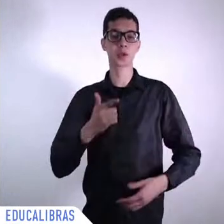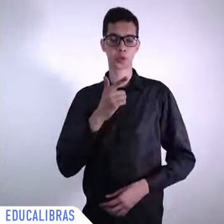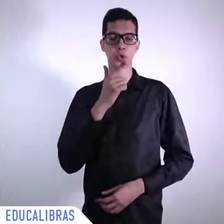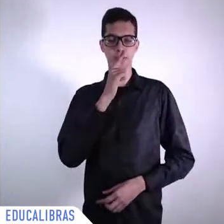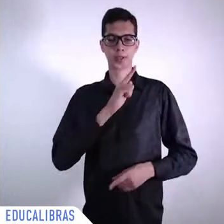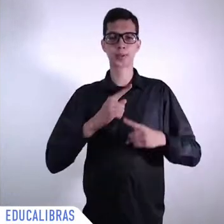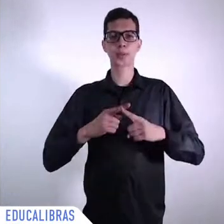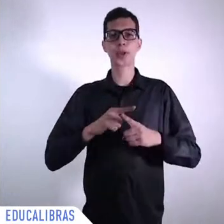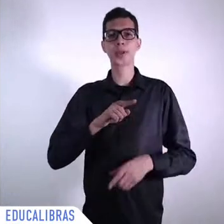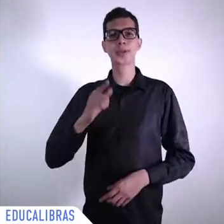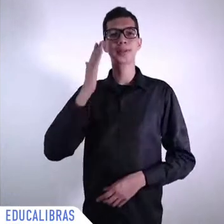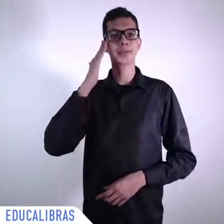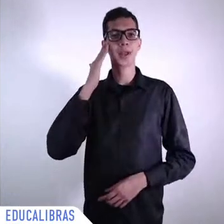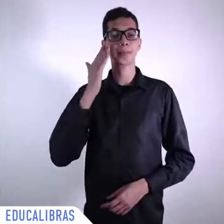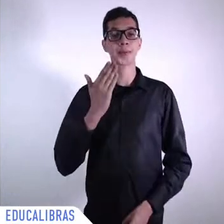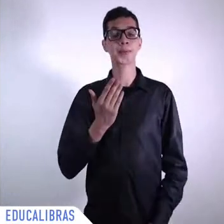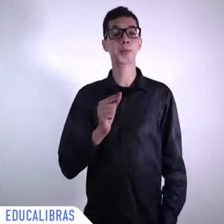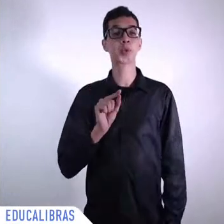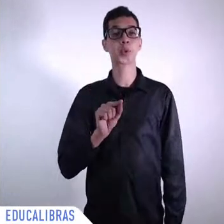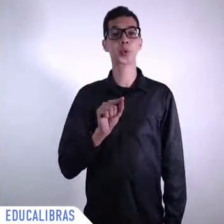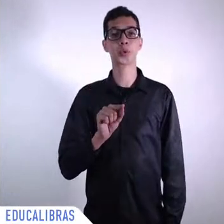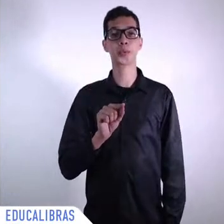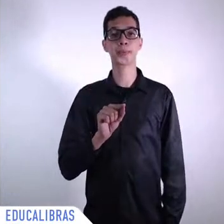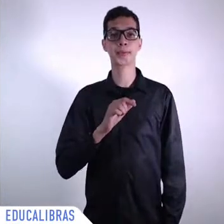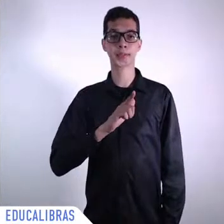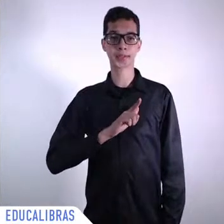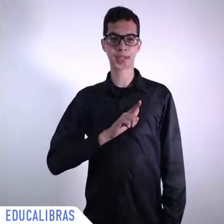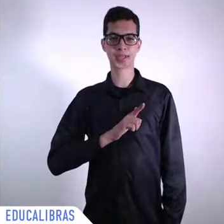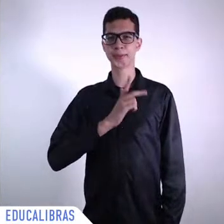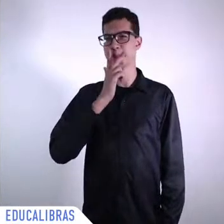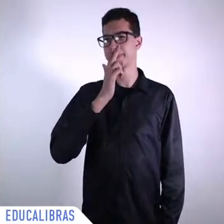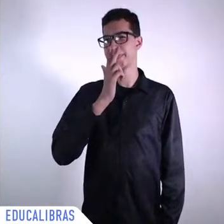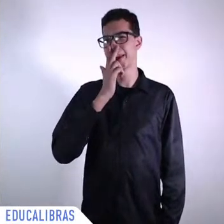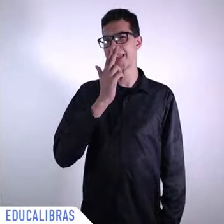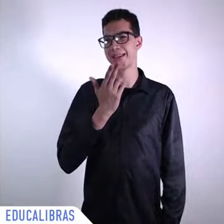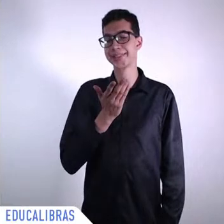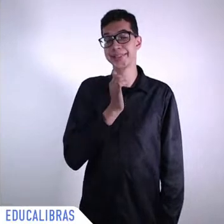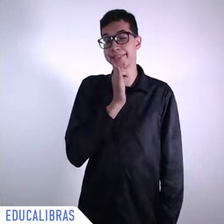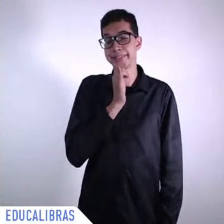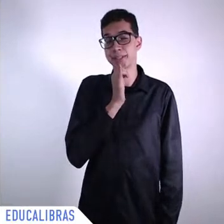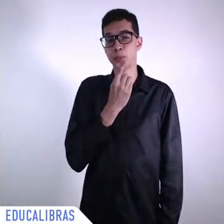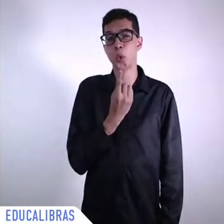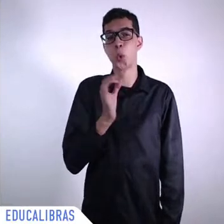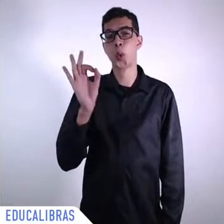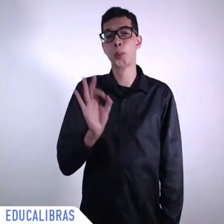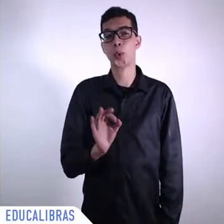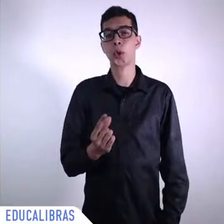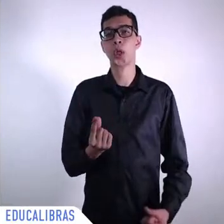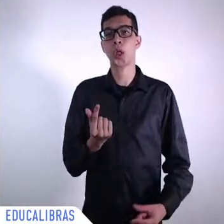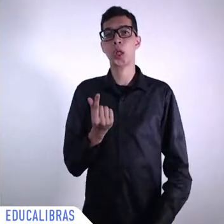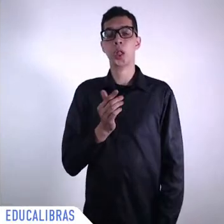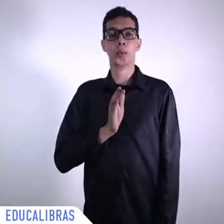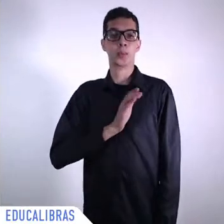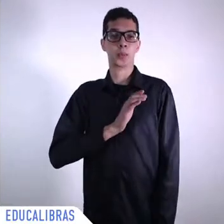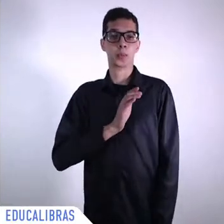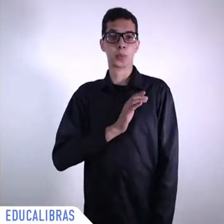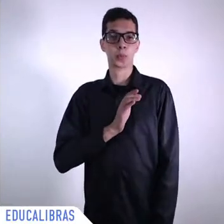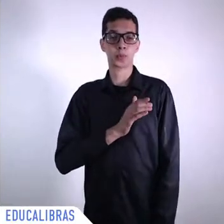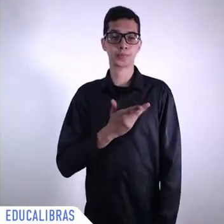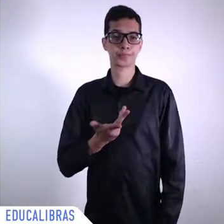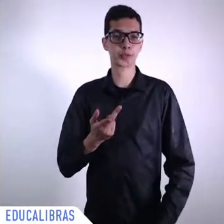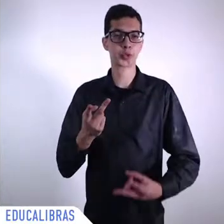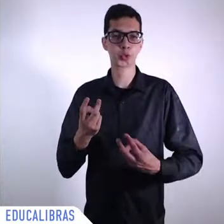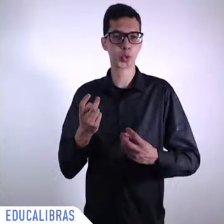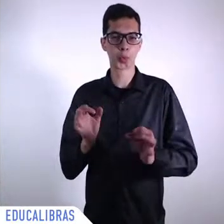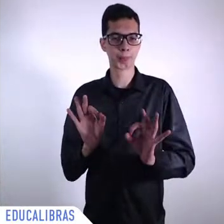incomes are not seen in those household service so that's why we also need to look at wealth so that's why when we say